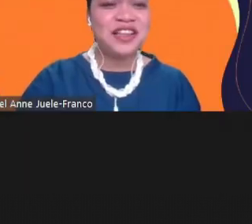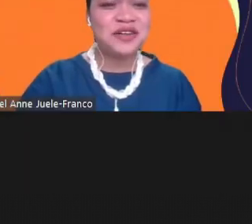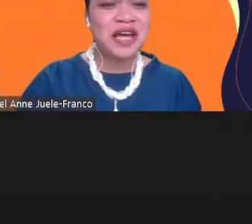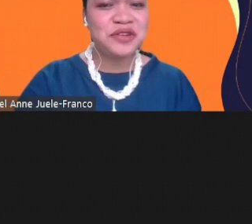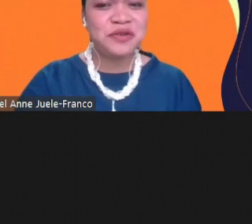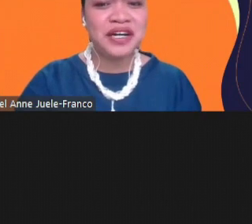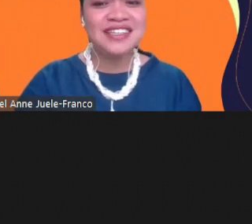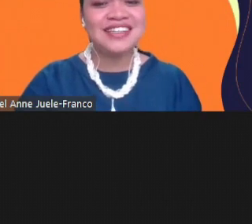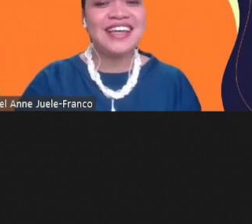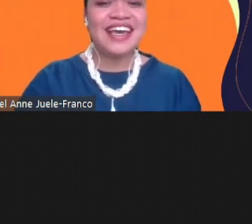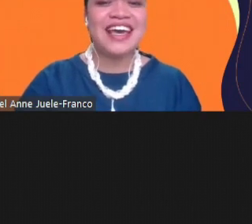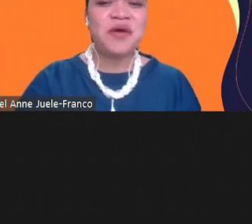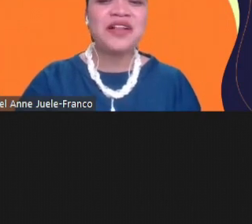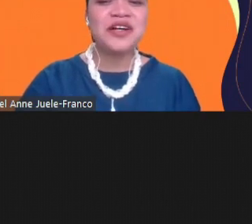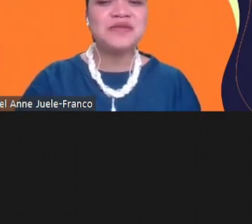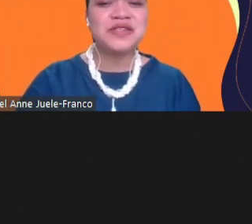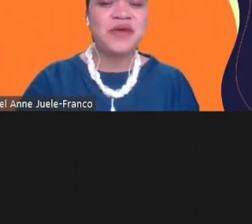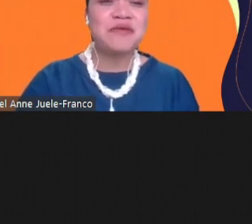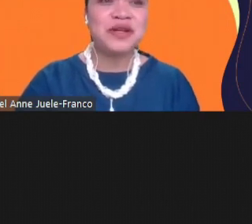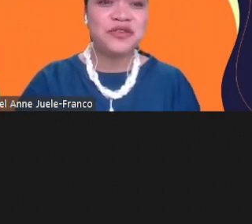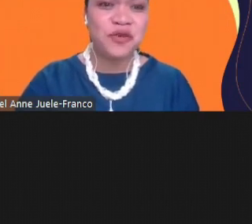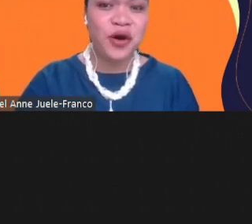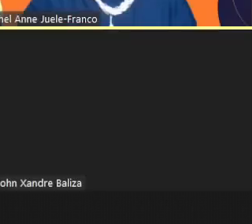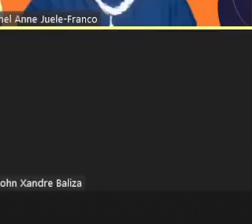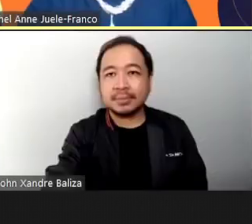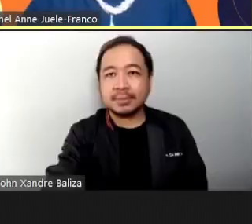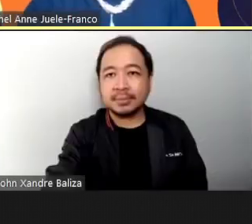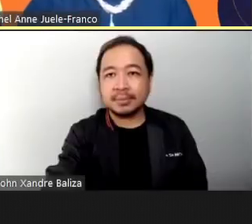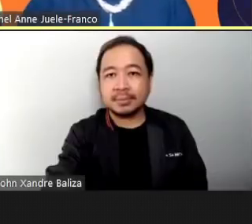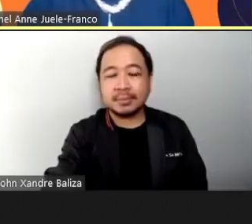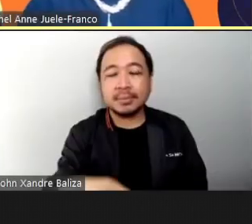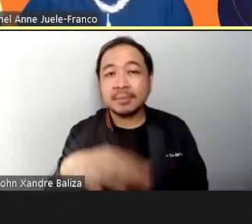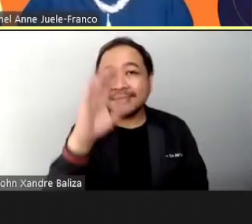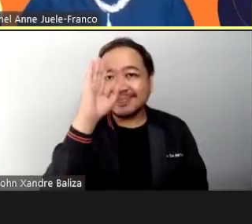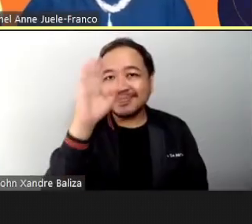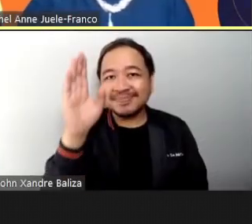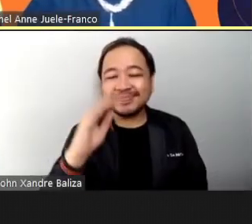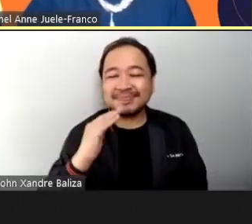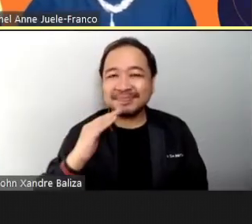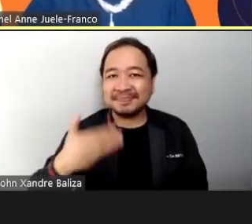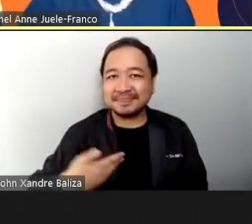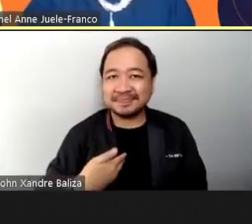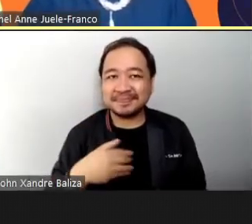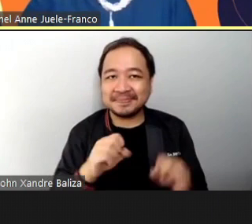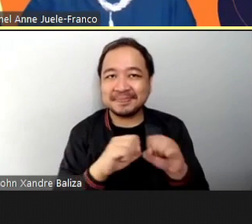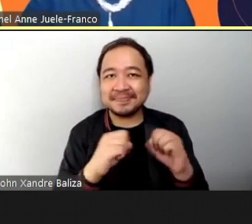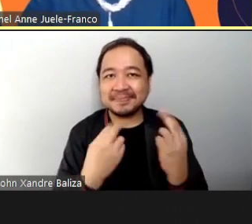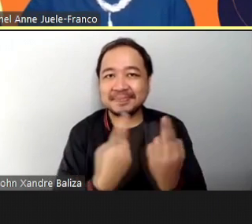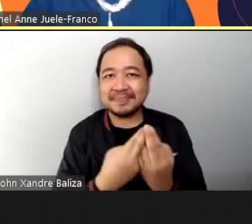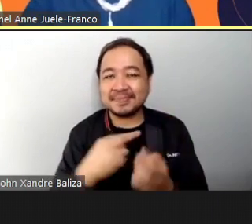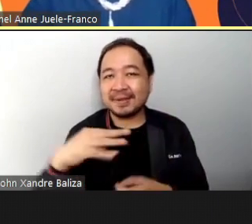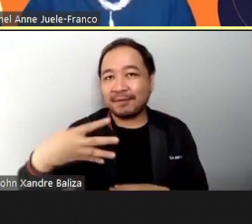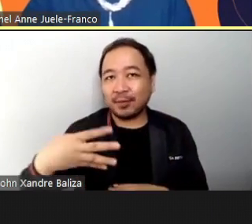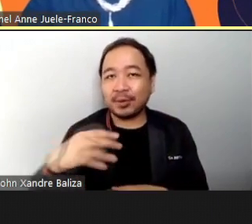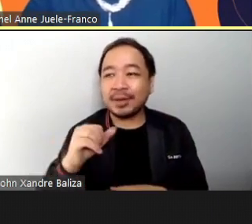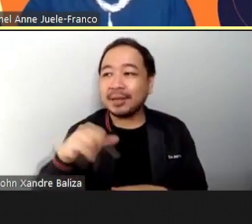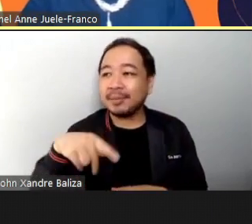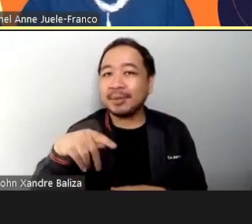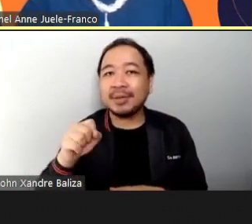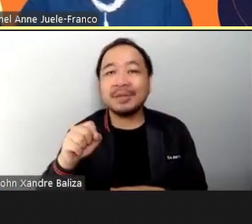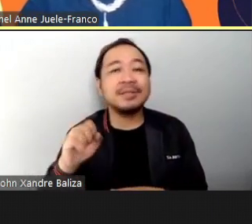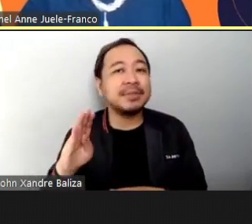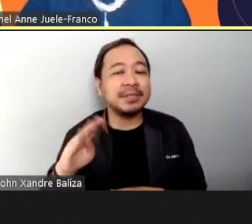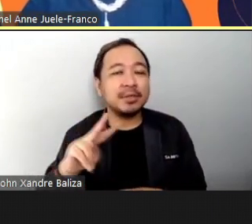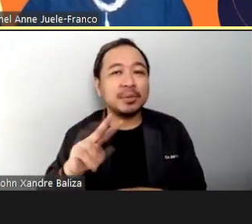Hello everyone And welcome to the webinar for Ako Para Sa Bata 2021 Entitled Coping